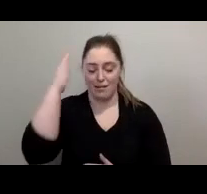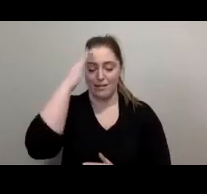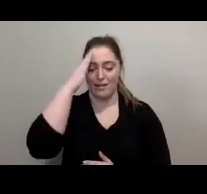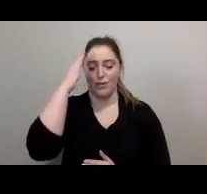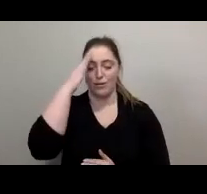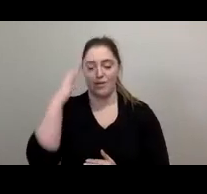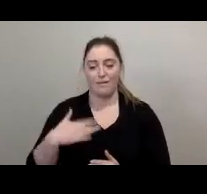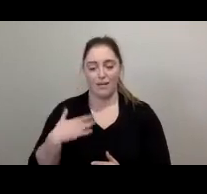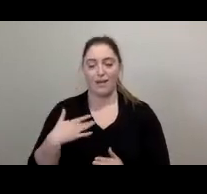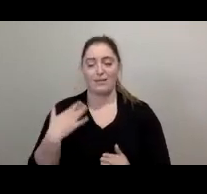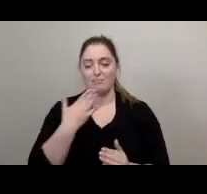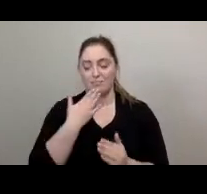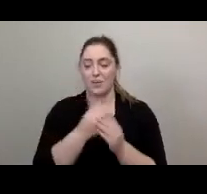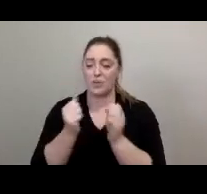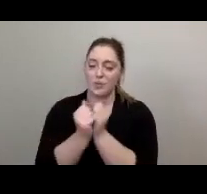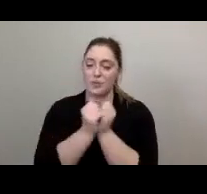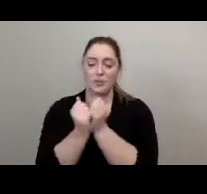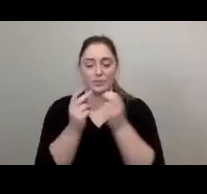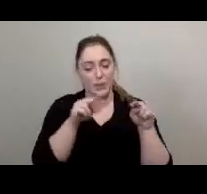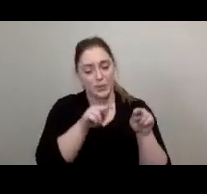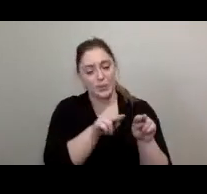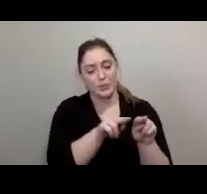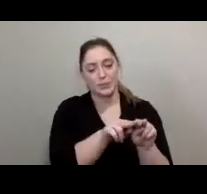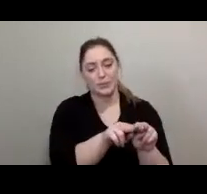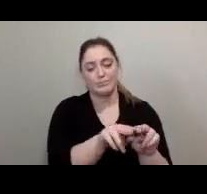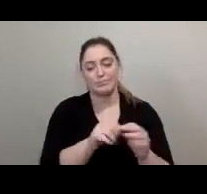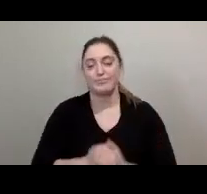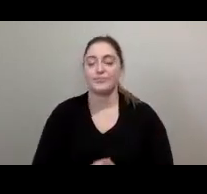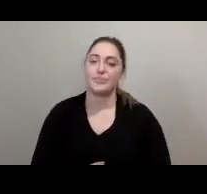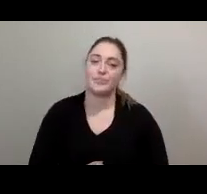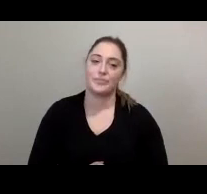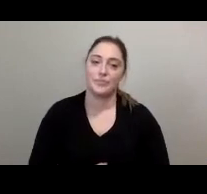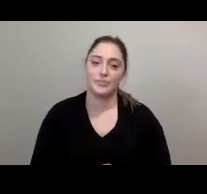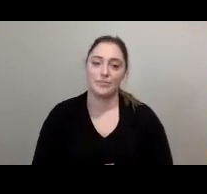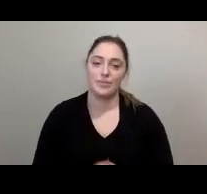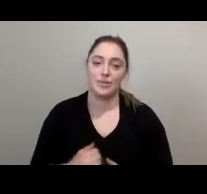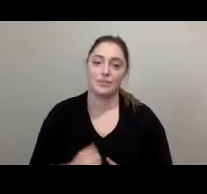know what do we know